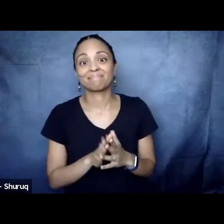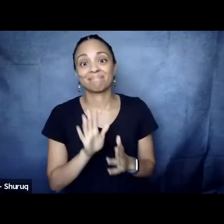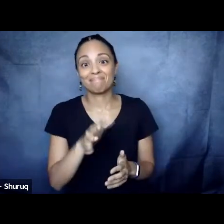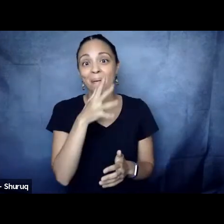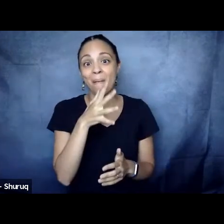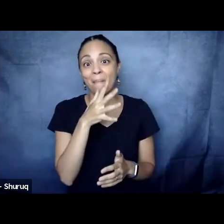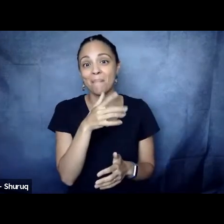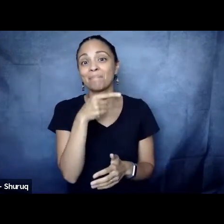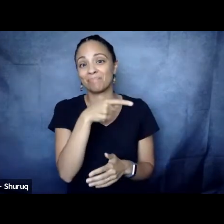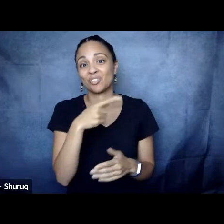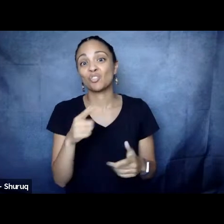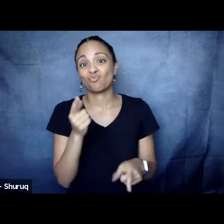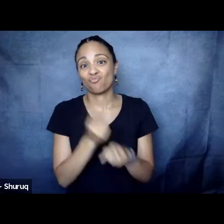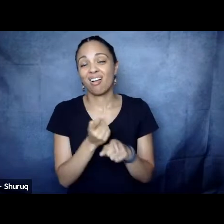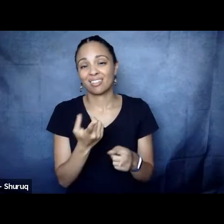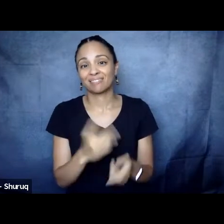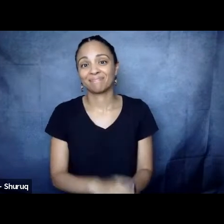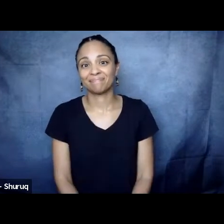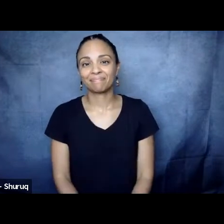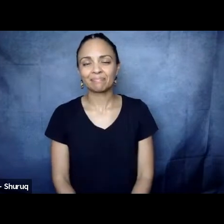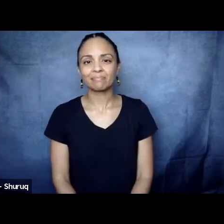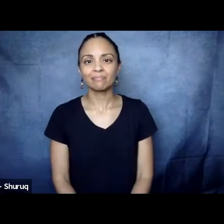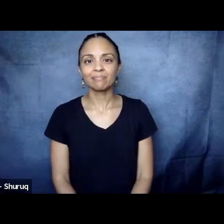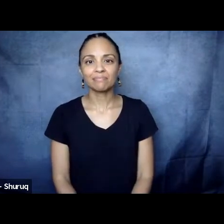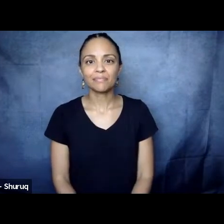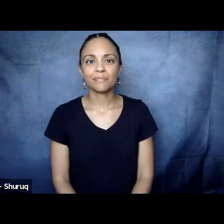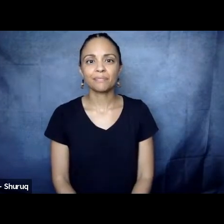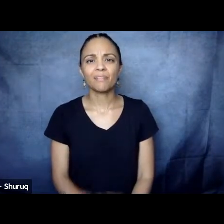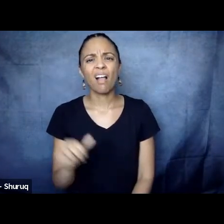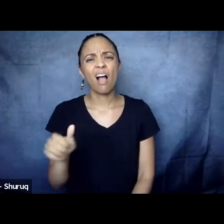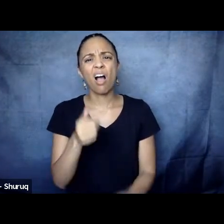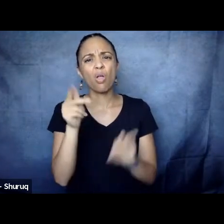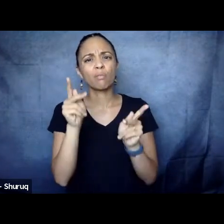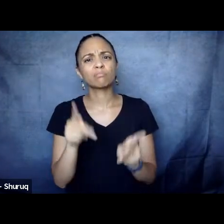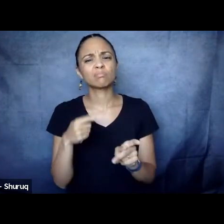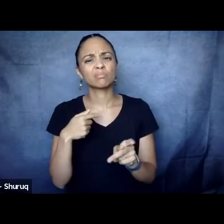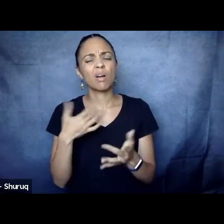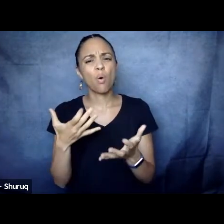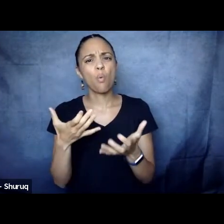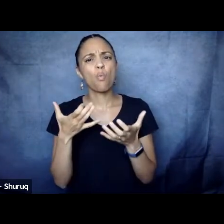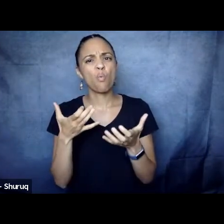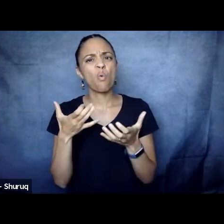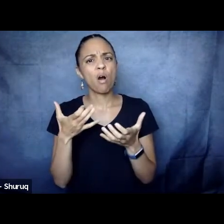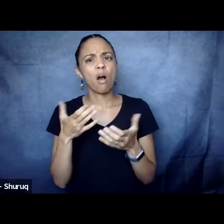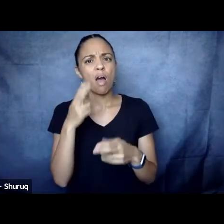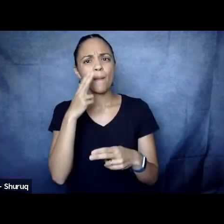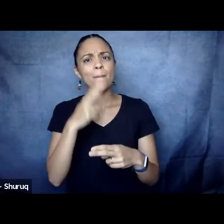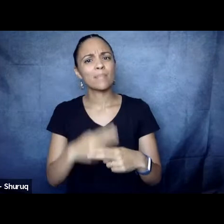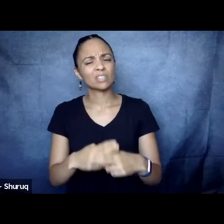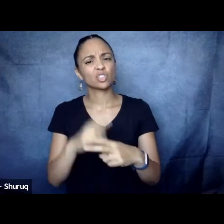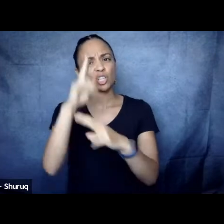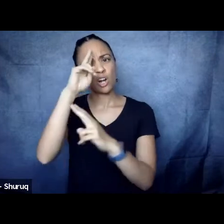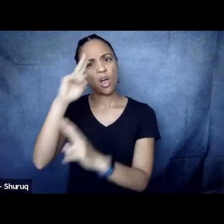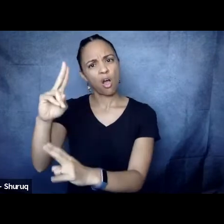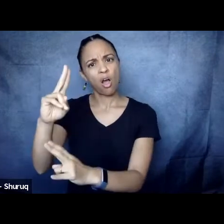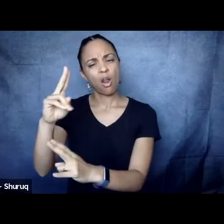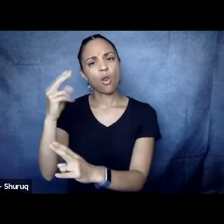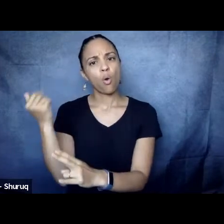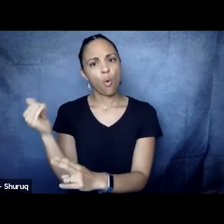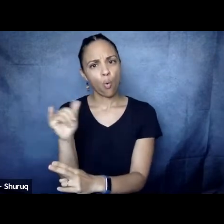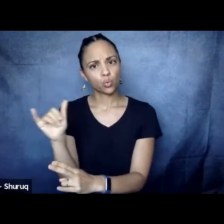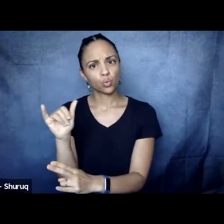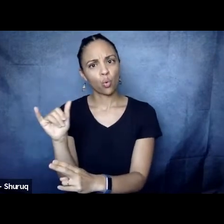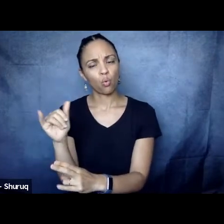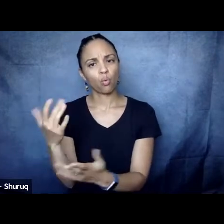warrior. So, and then another person I would love to bring into the space and honor and who gave me my big